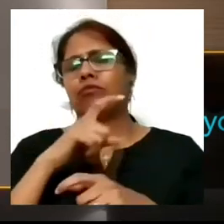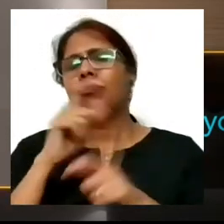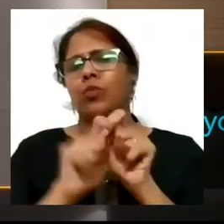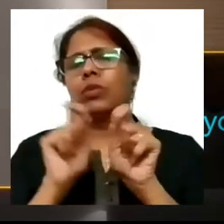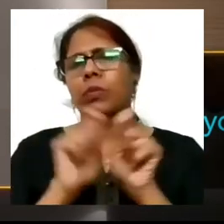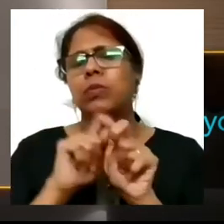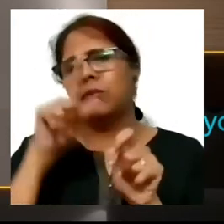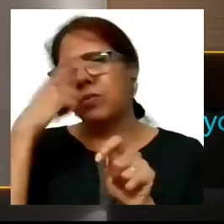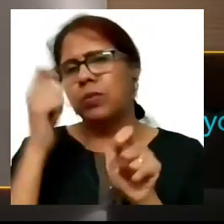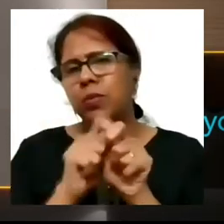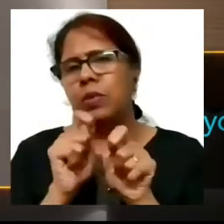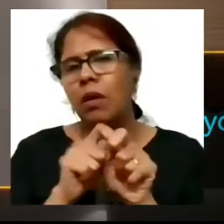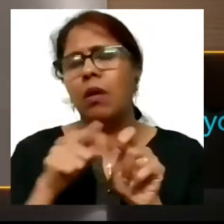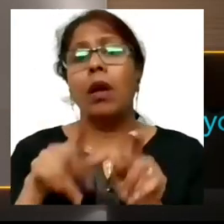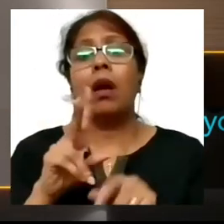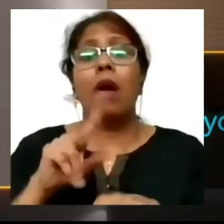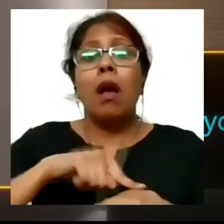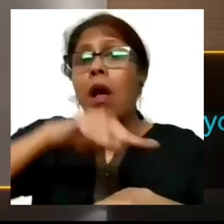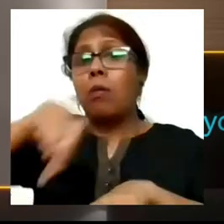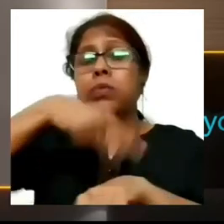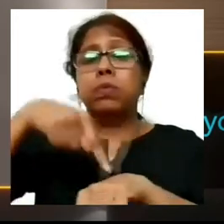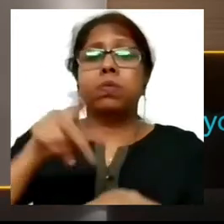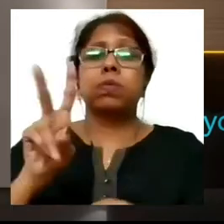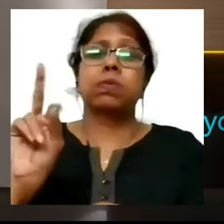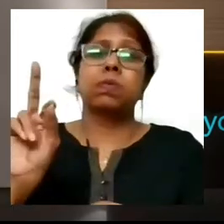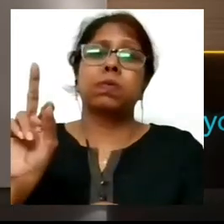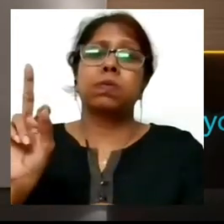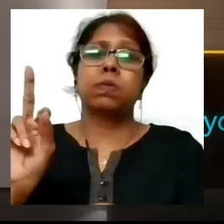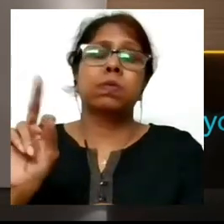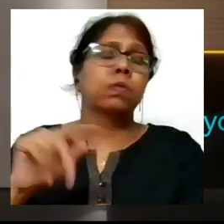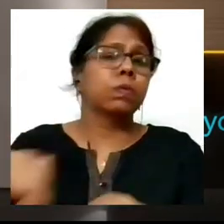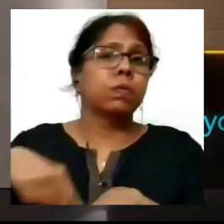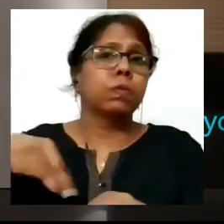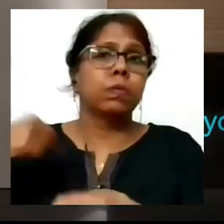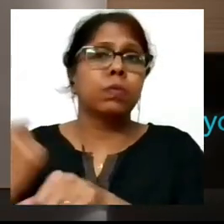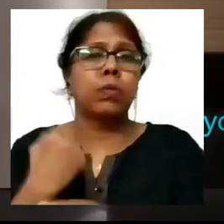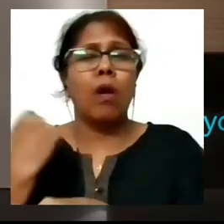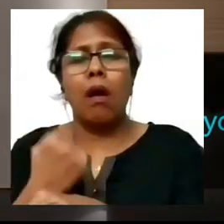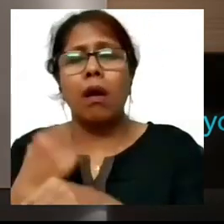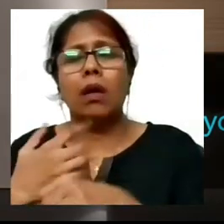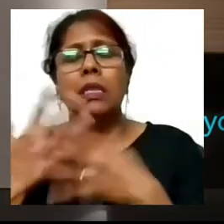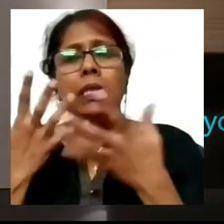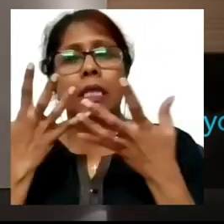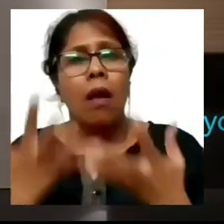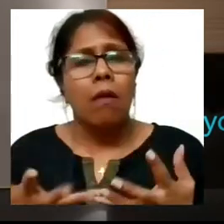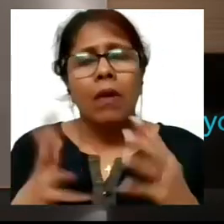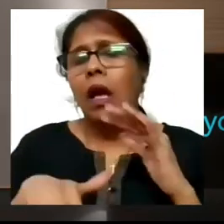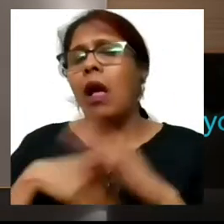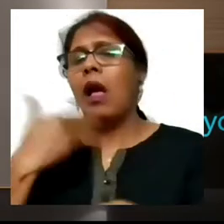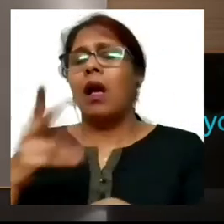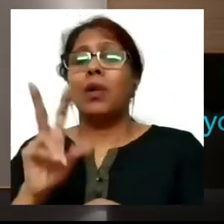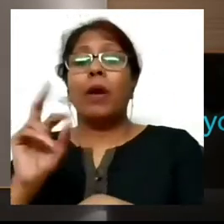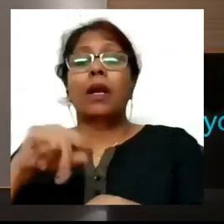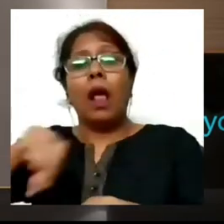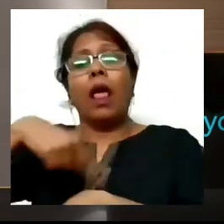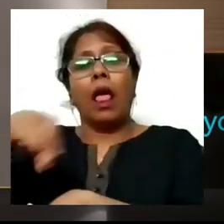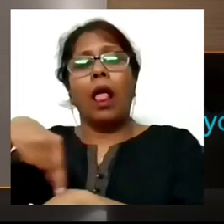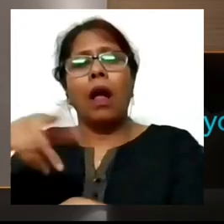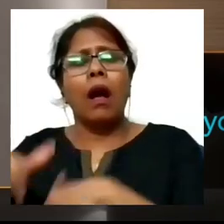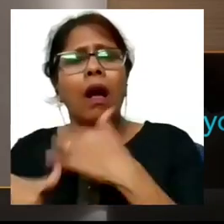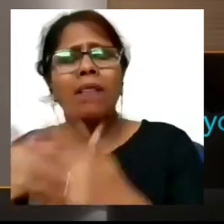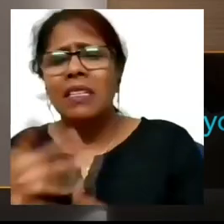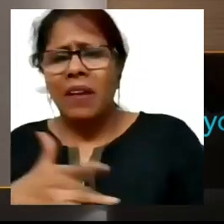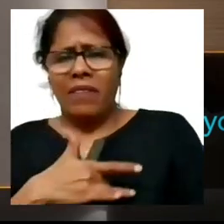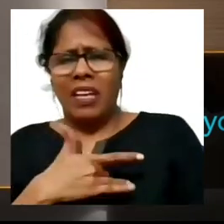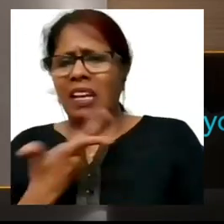working 20 hour days and what I realized was that after working 20 hours I hadn't really made a